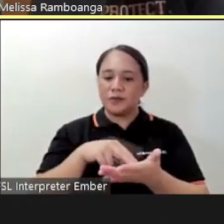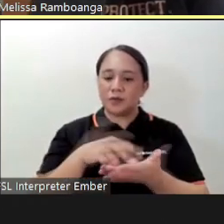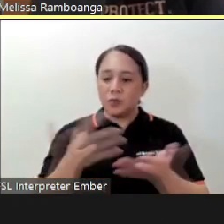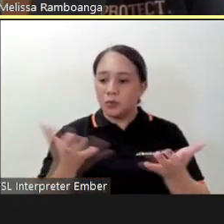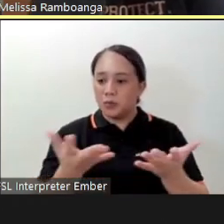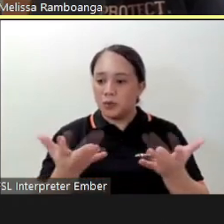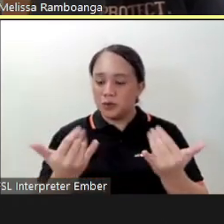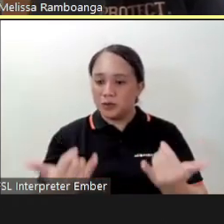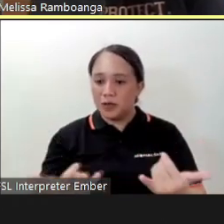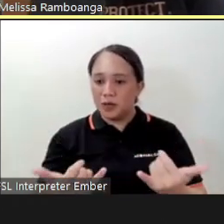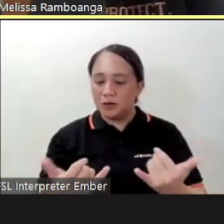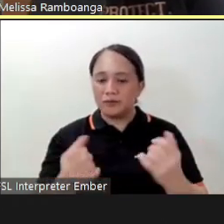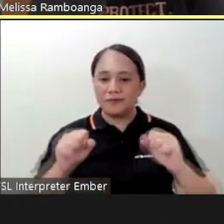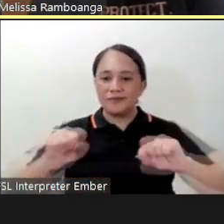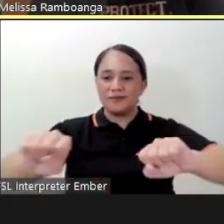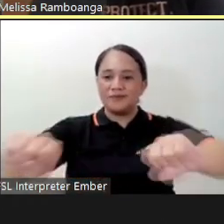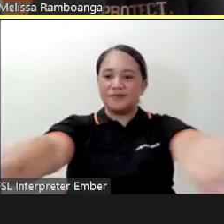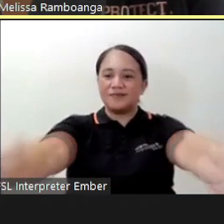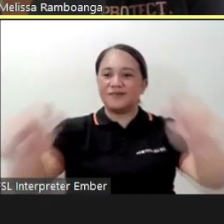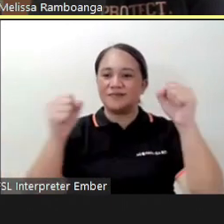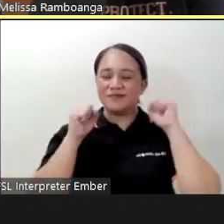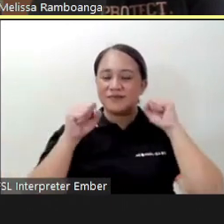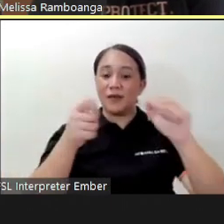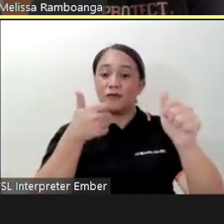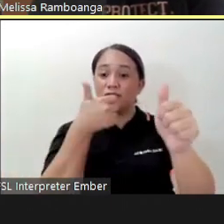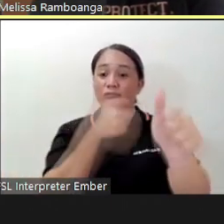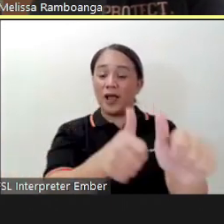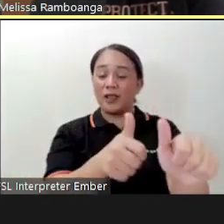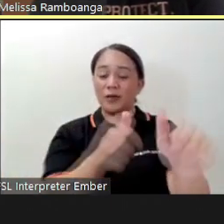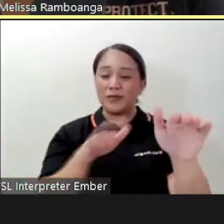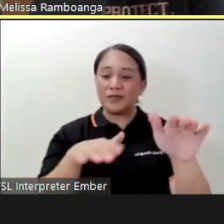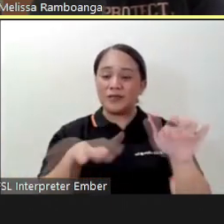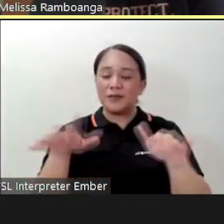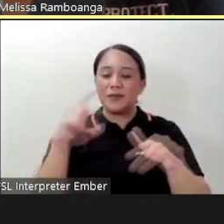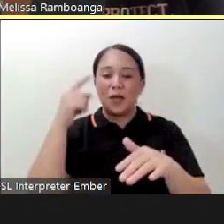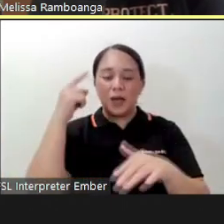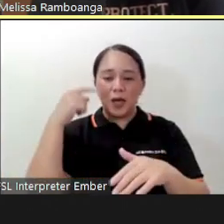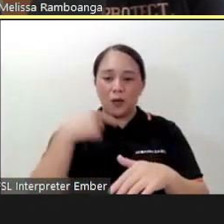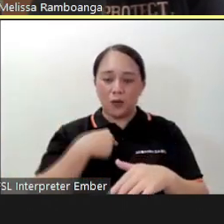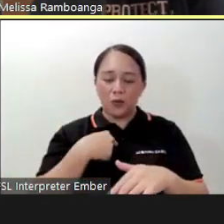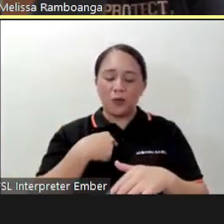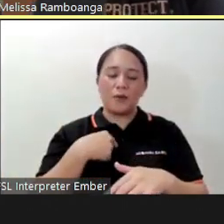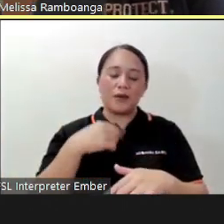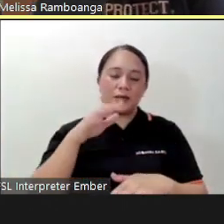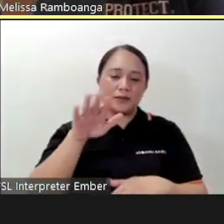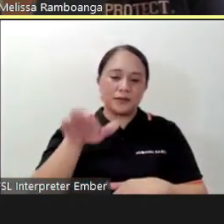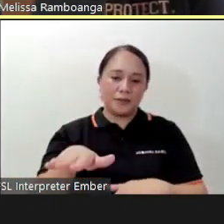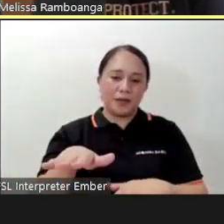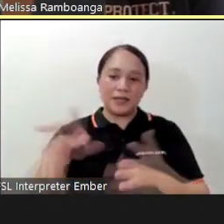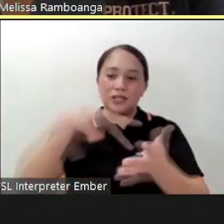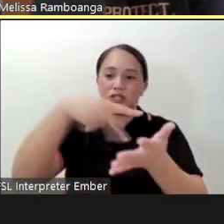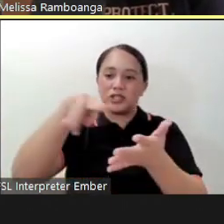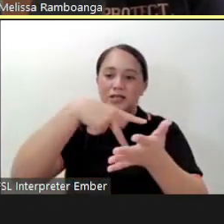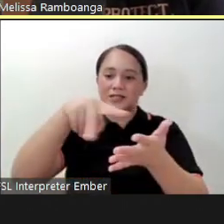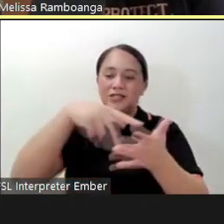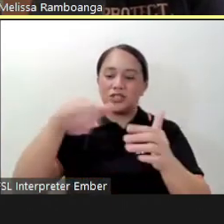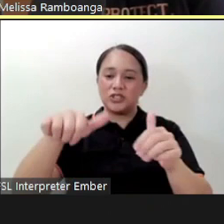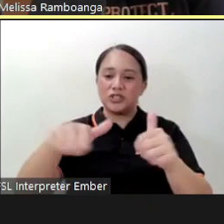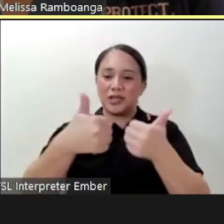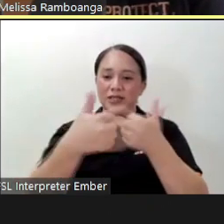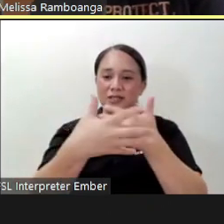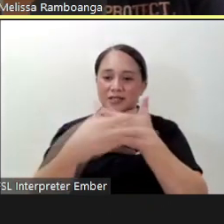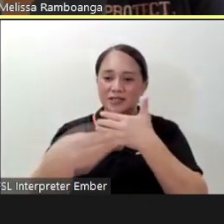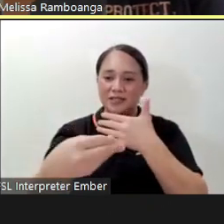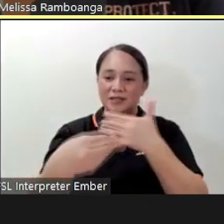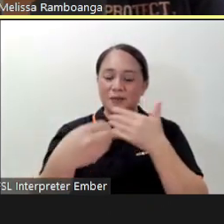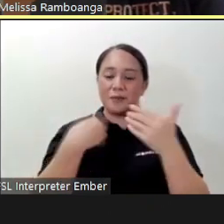are stretch a bit and follow the steps to the Ako Para Sa Bata 2021 dance challenge I'll demonstrate again